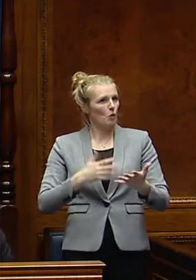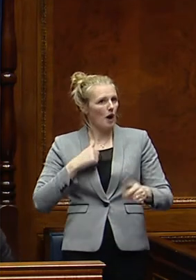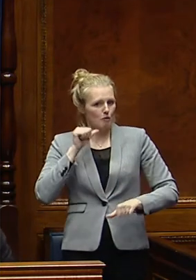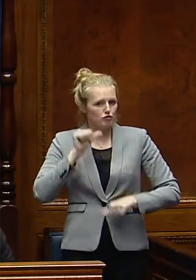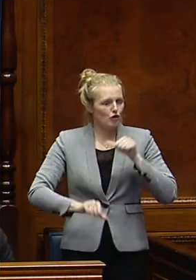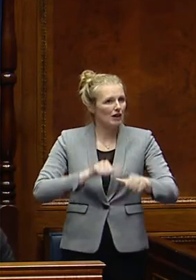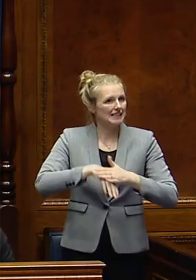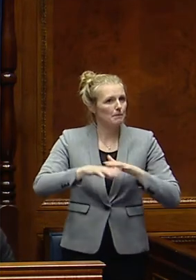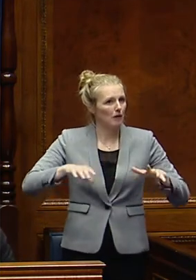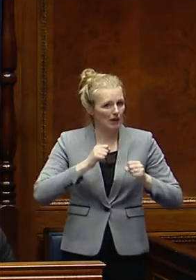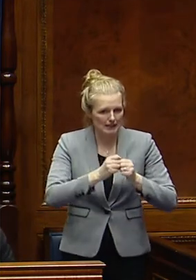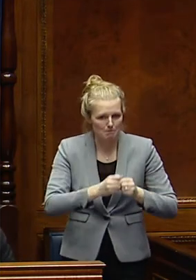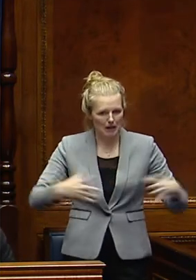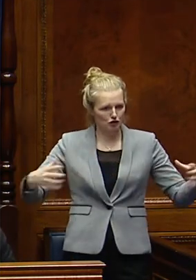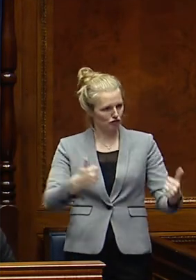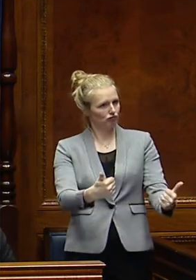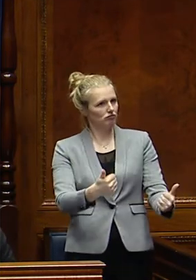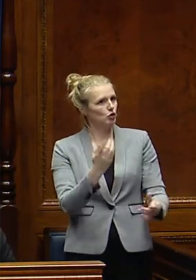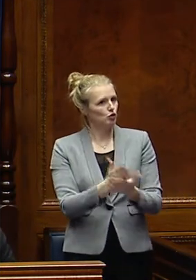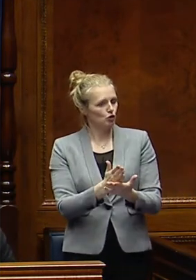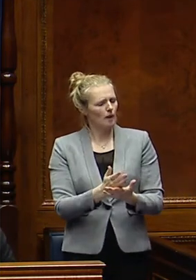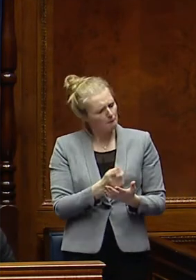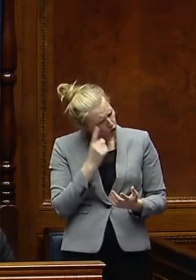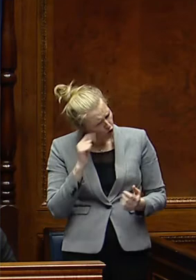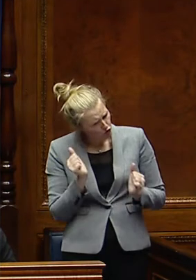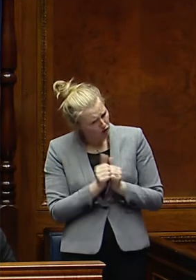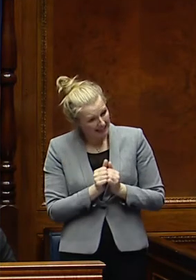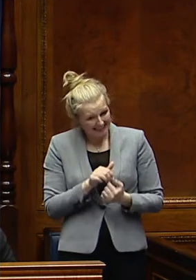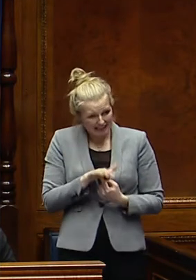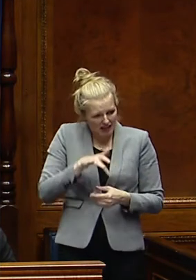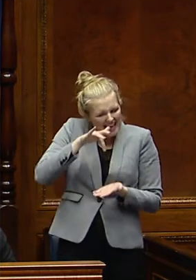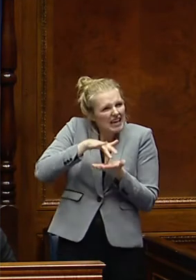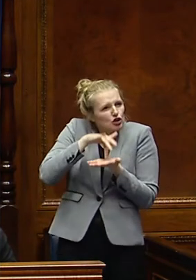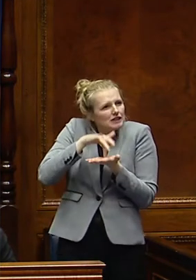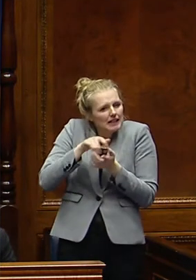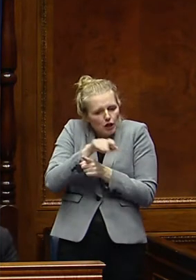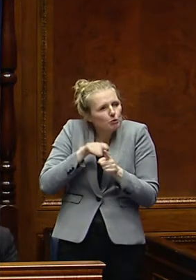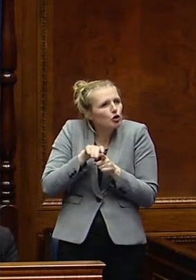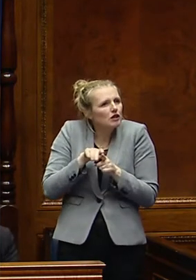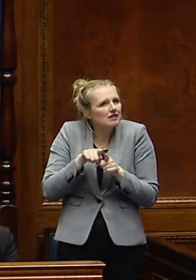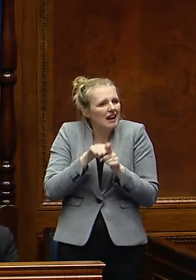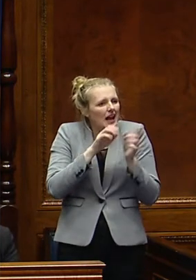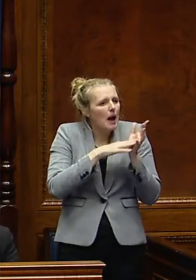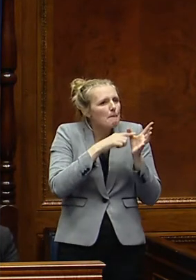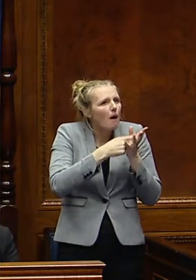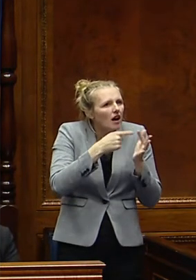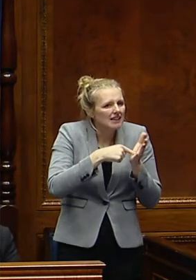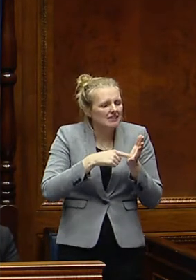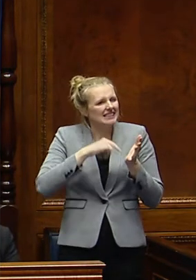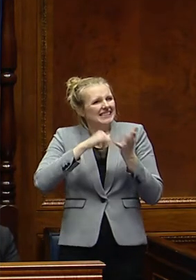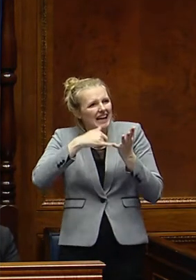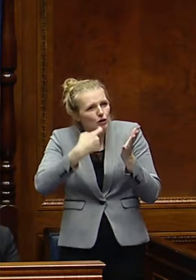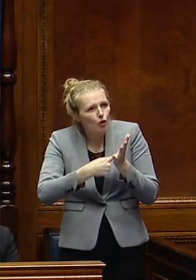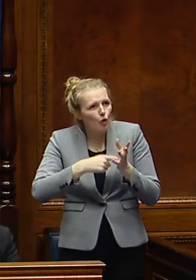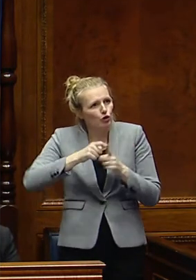that is true. But does the Minister agree with me that it is essential that inner-city communities such as the Market, Sandy Road, Donegal